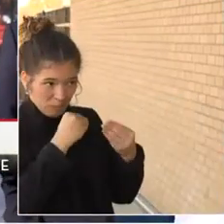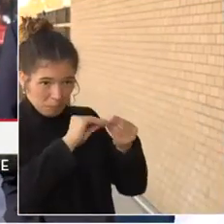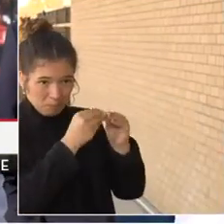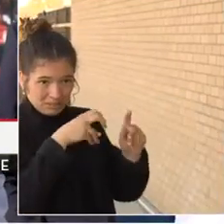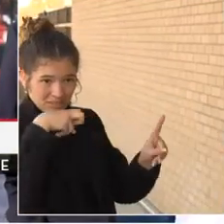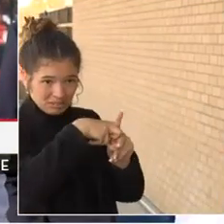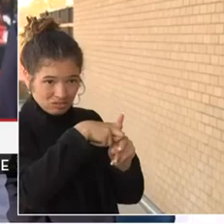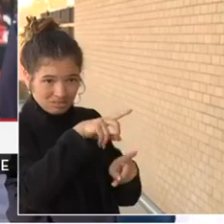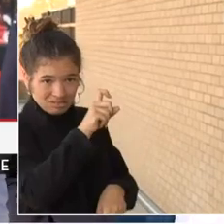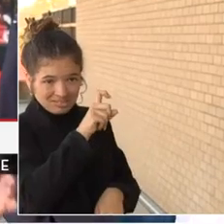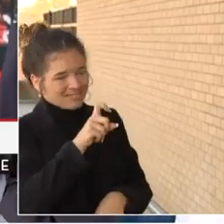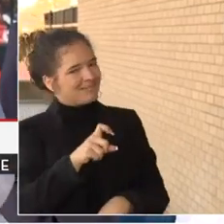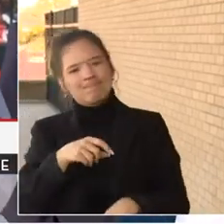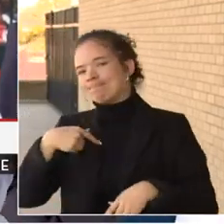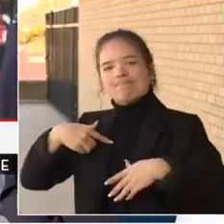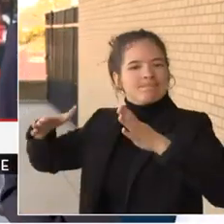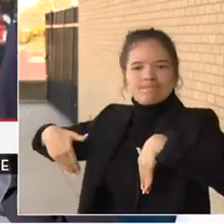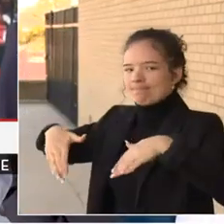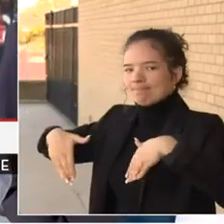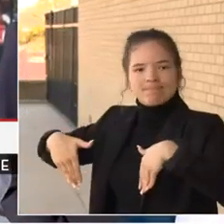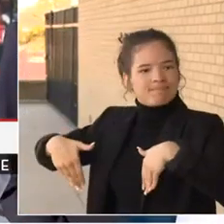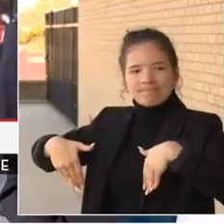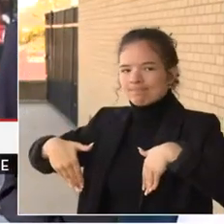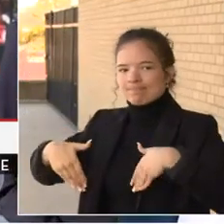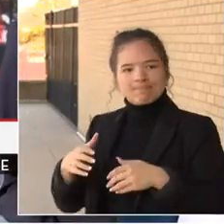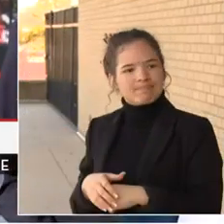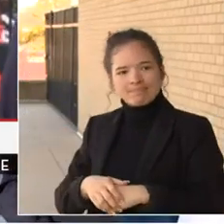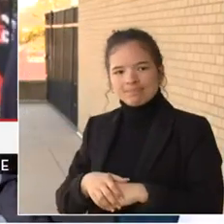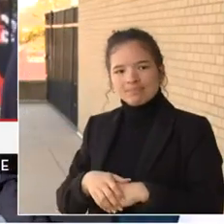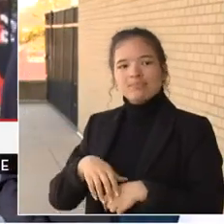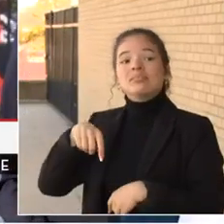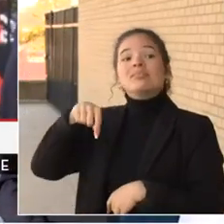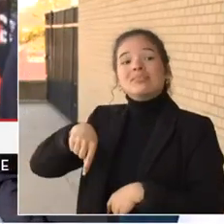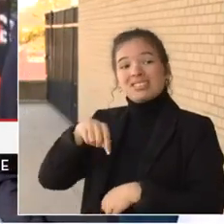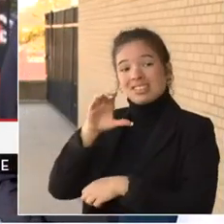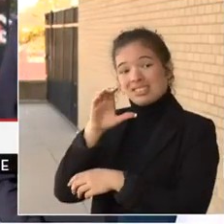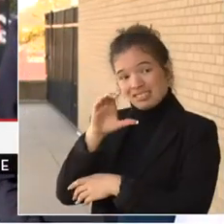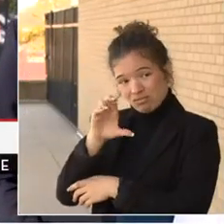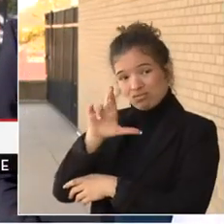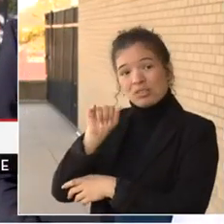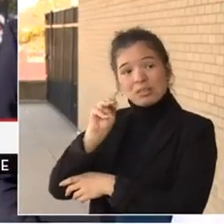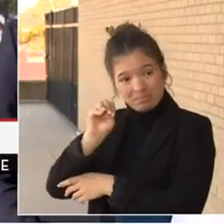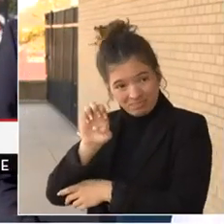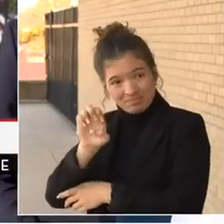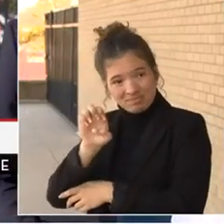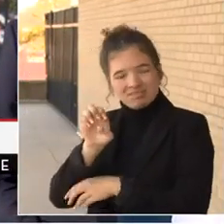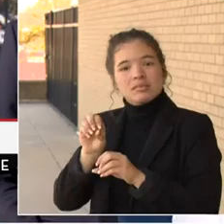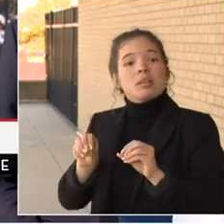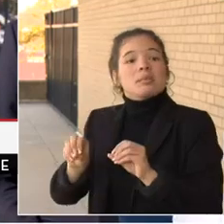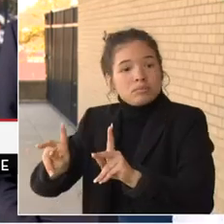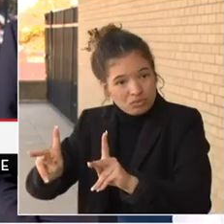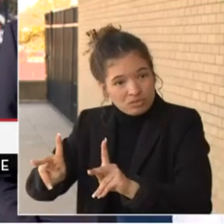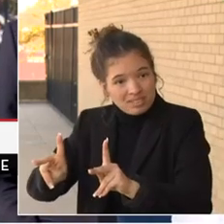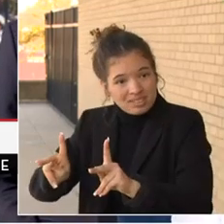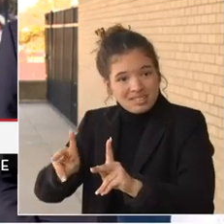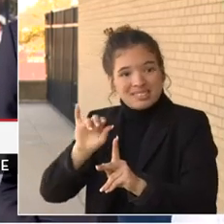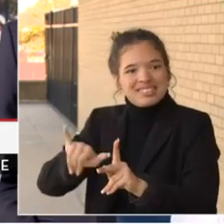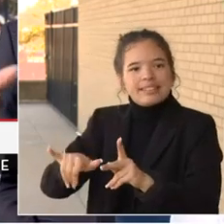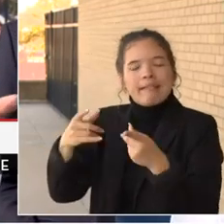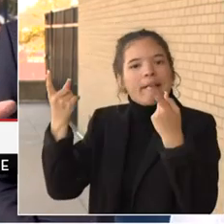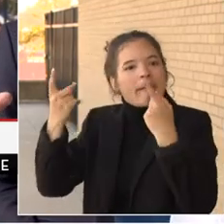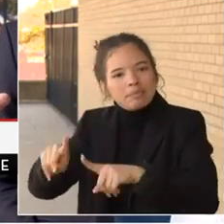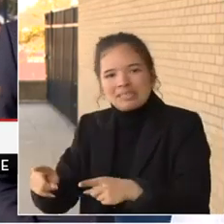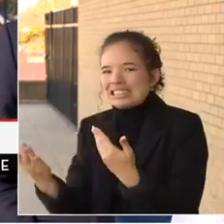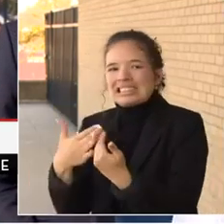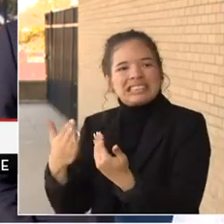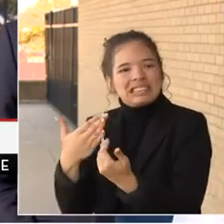I can tell you that, you know, again, it's a crime and opportunity. happens that quick. And where we do have arrests, where they do occur, it's because